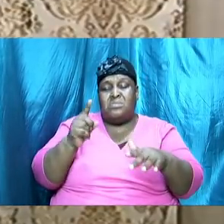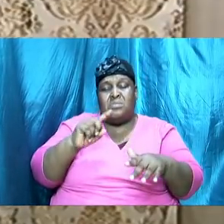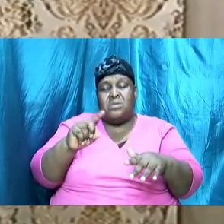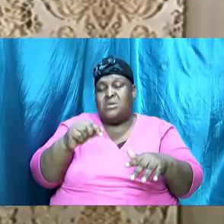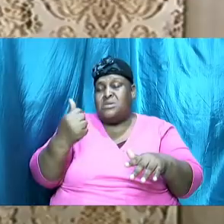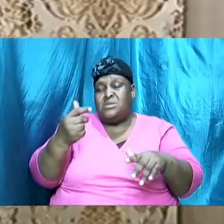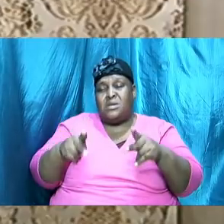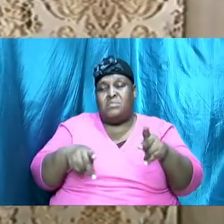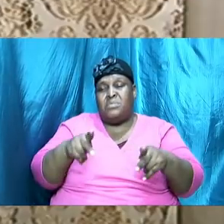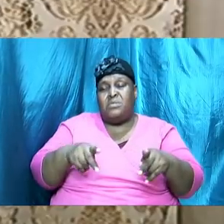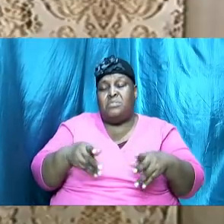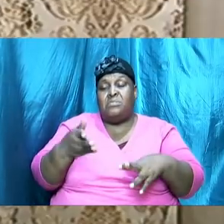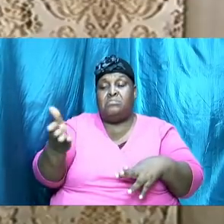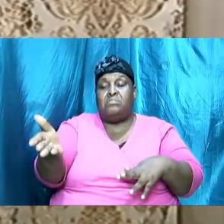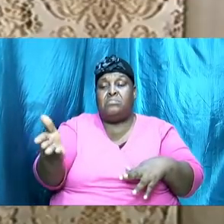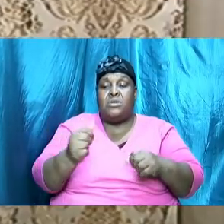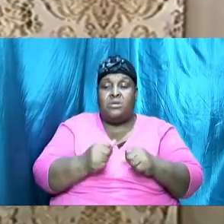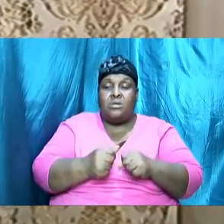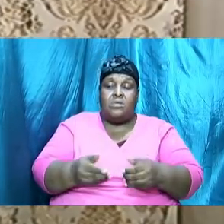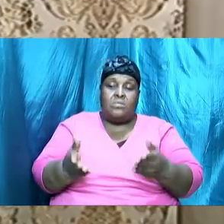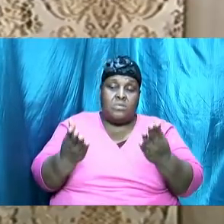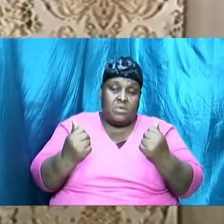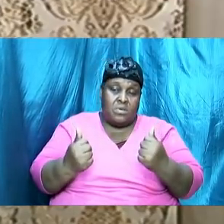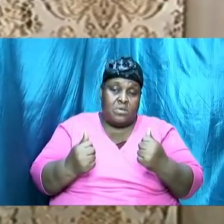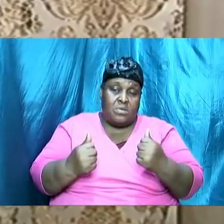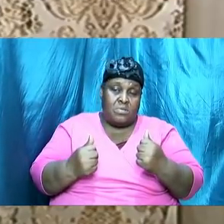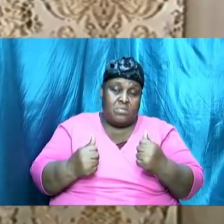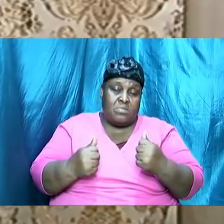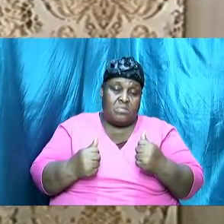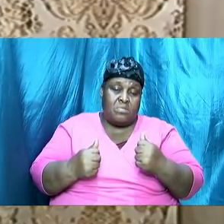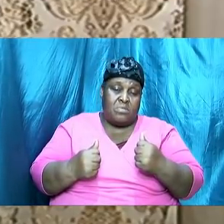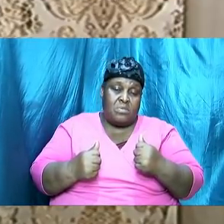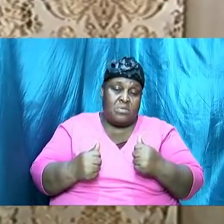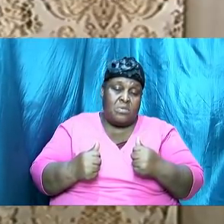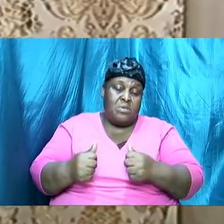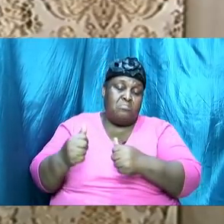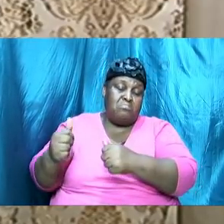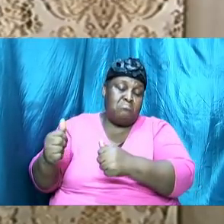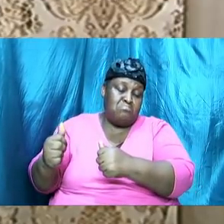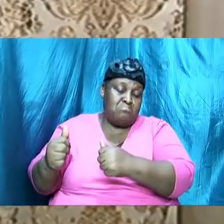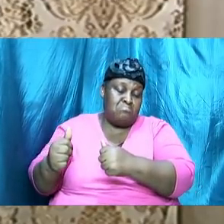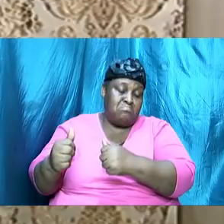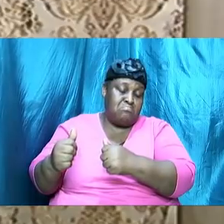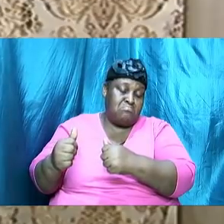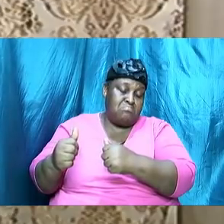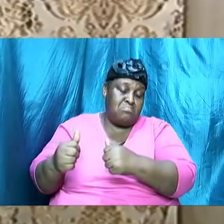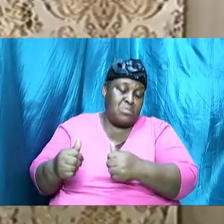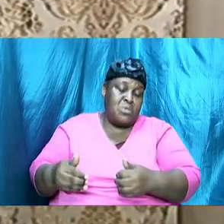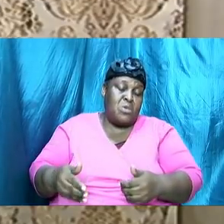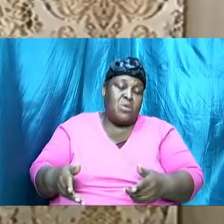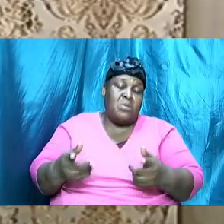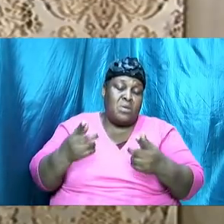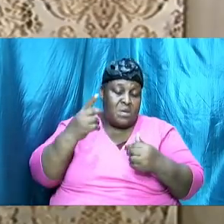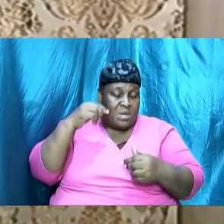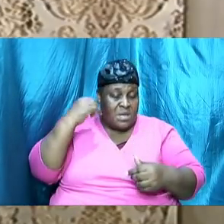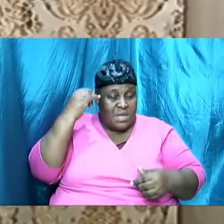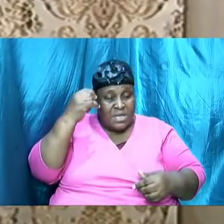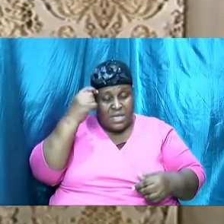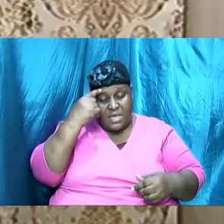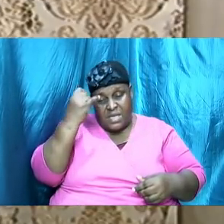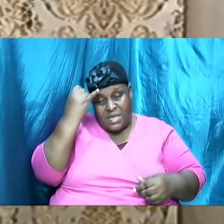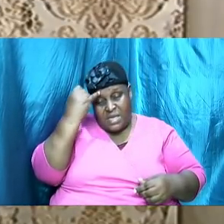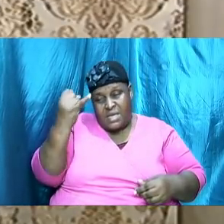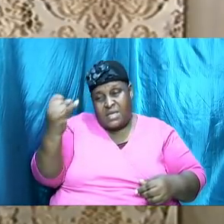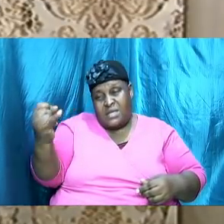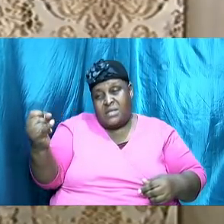there we came up with another it was suggested and we followed through with it we came up with another idea that